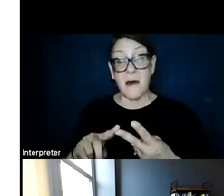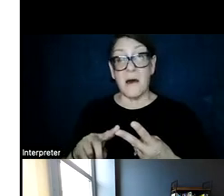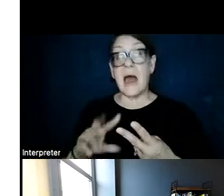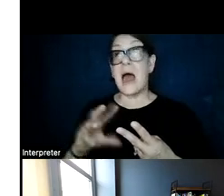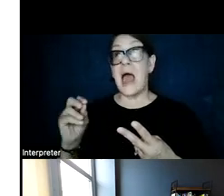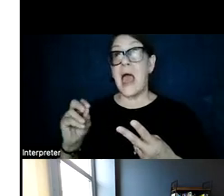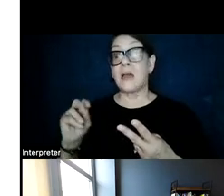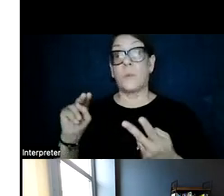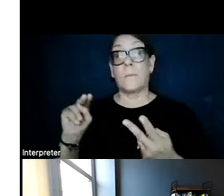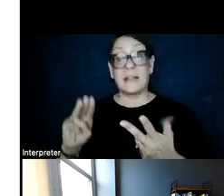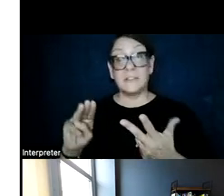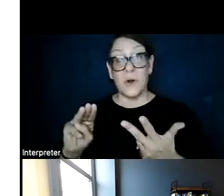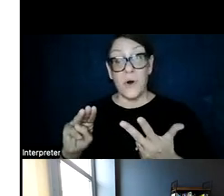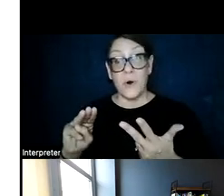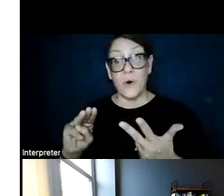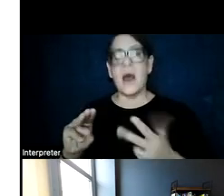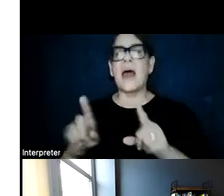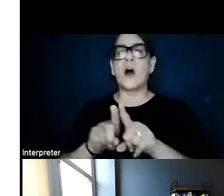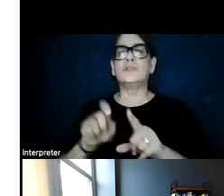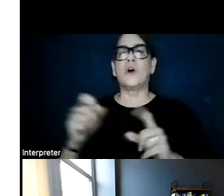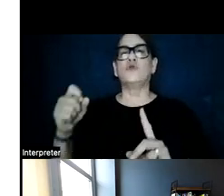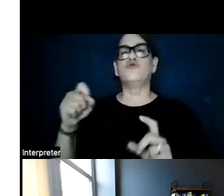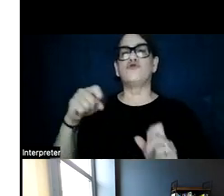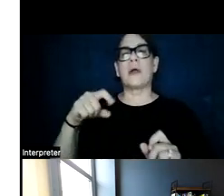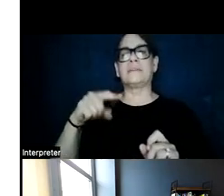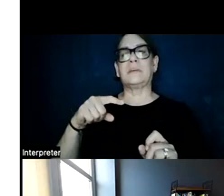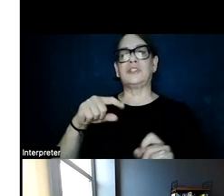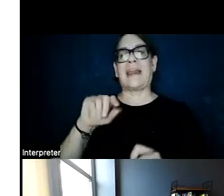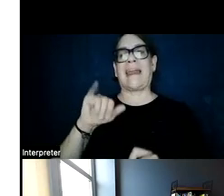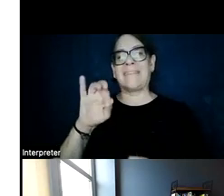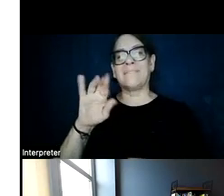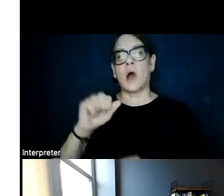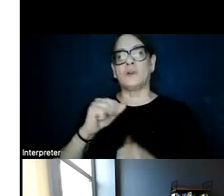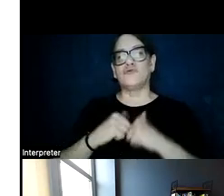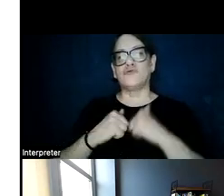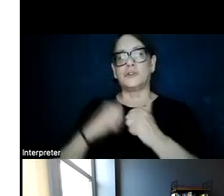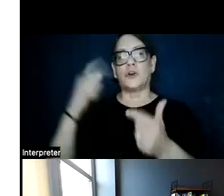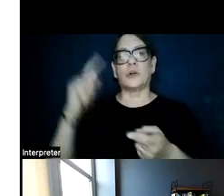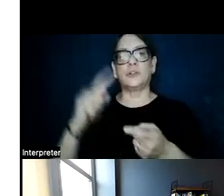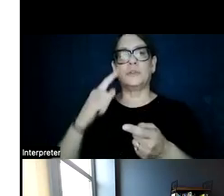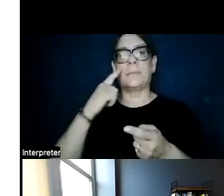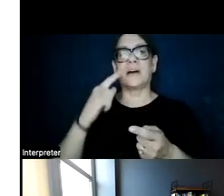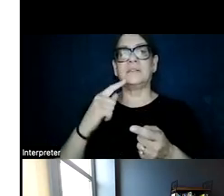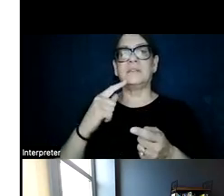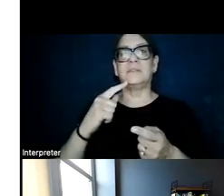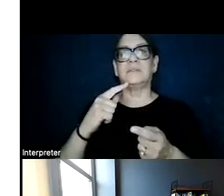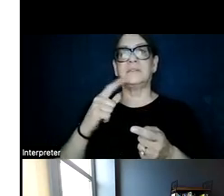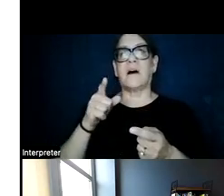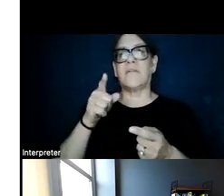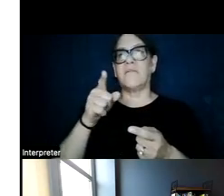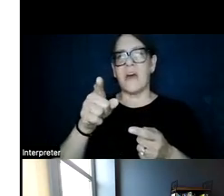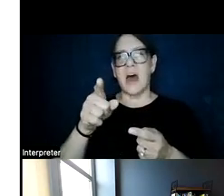New Mexico. And then transmission infrastructure also reduces as a result of that, mostly as a result of that